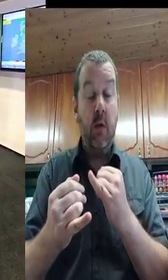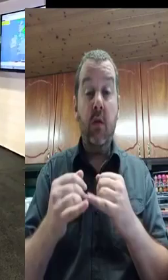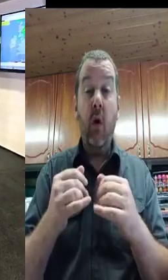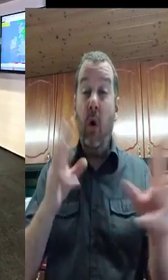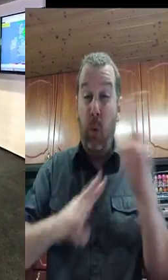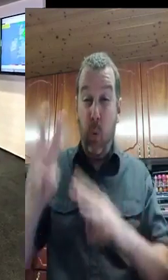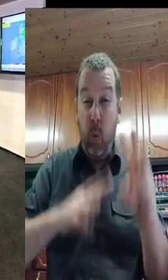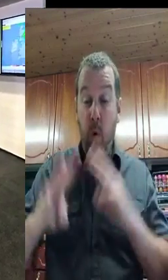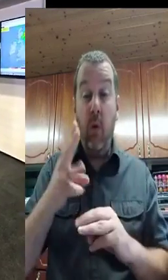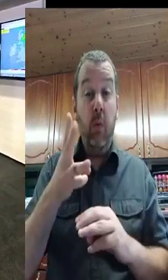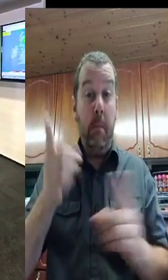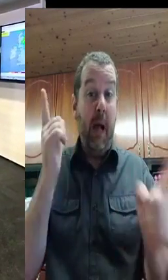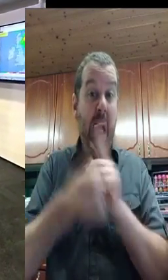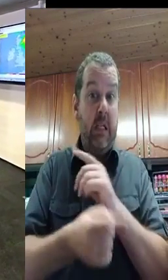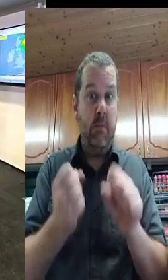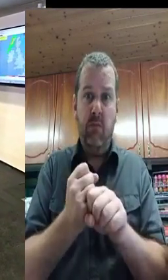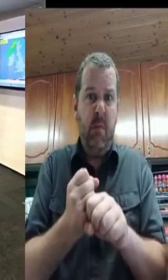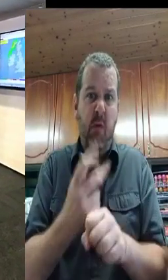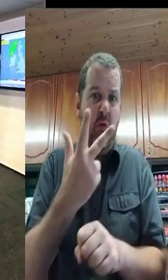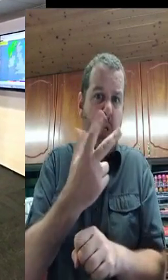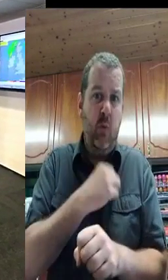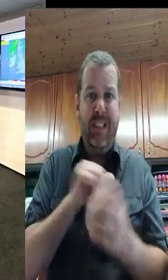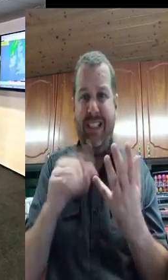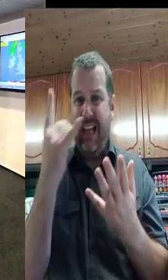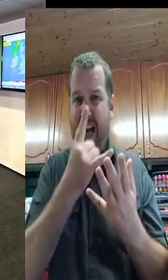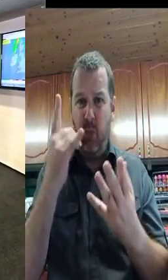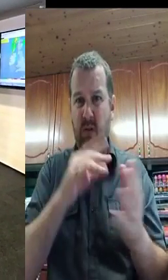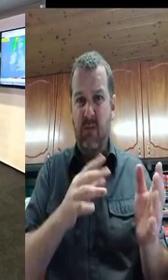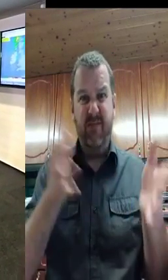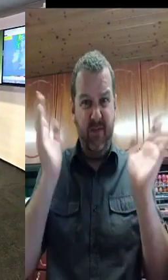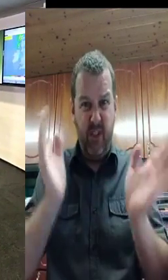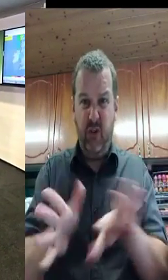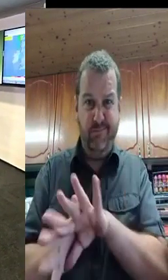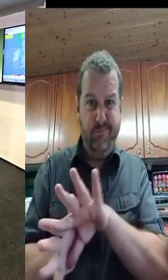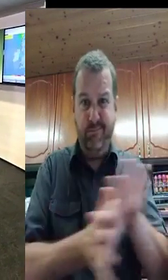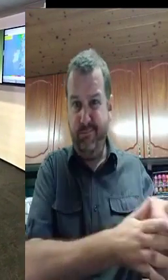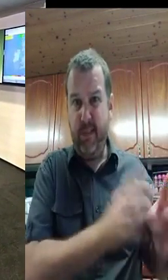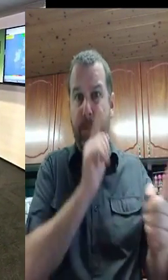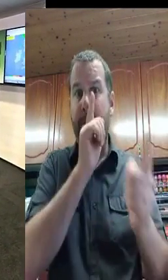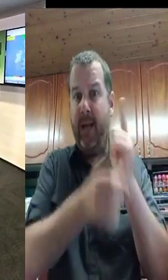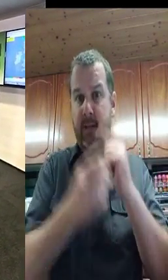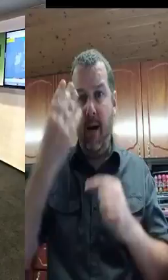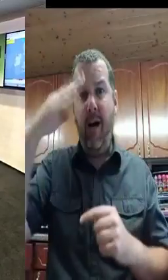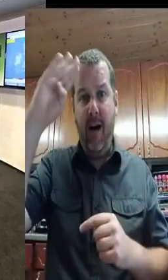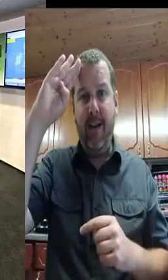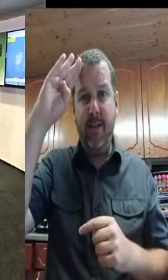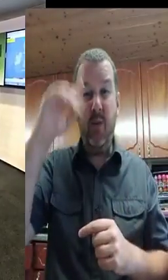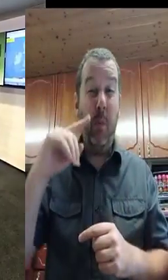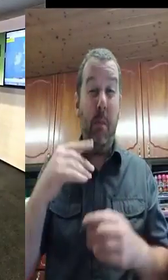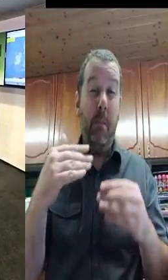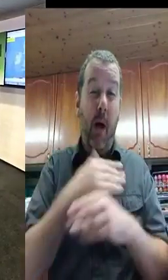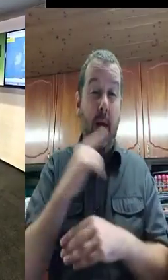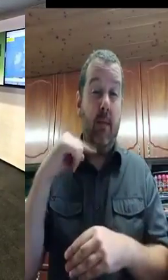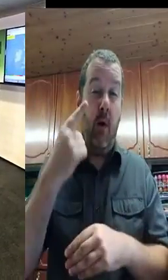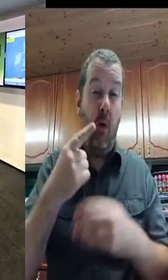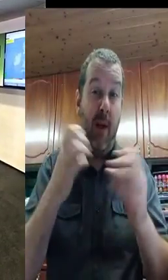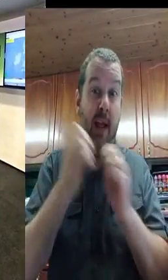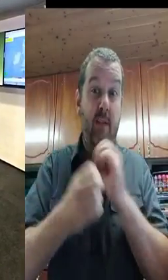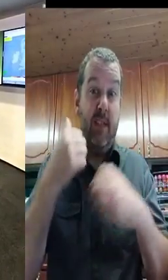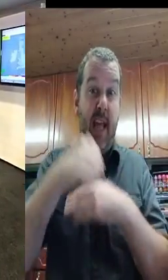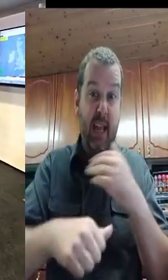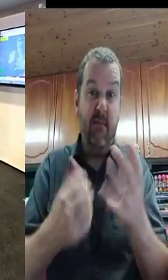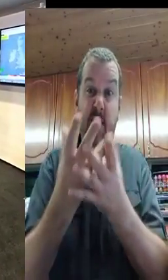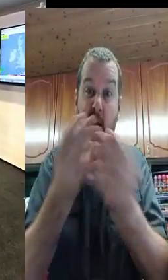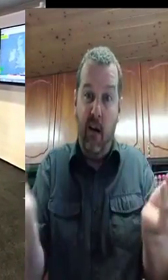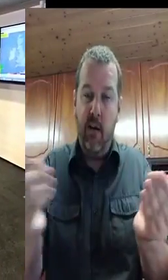agencies and consider what your area is at the time of any journey you might be thinking about. We'd ask you also to